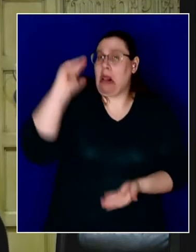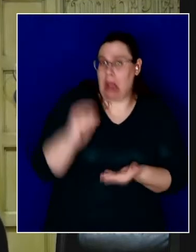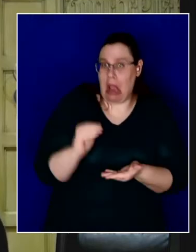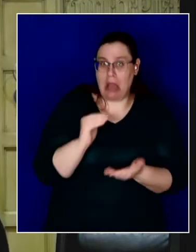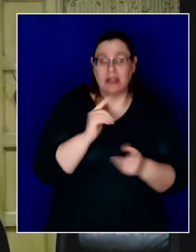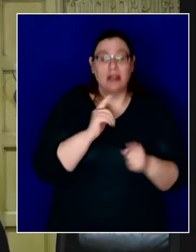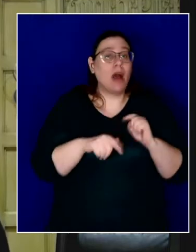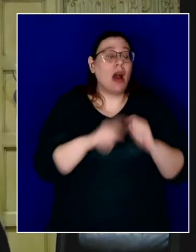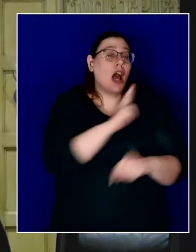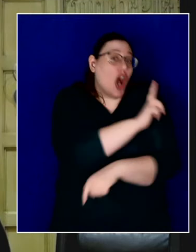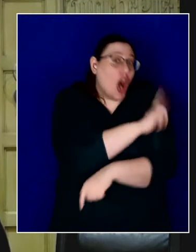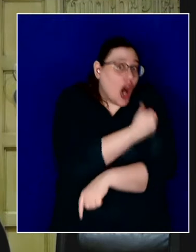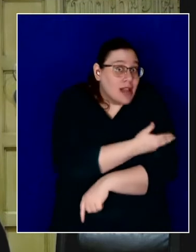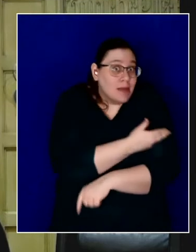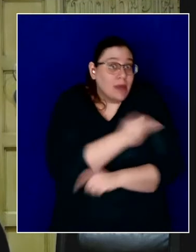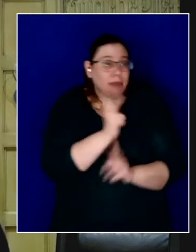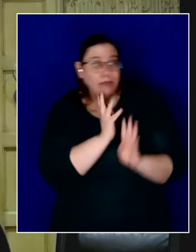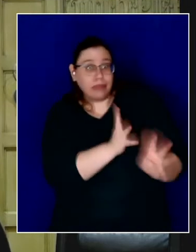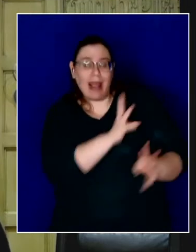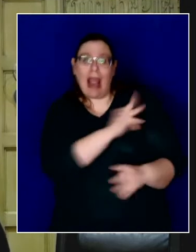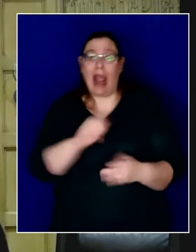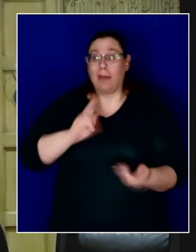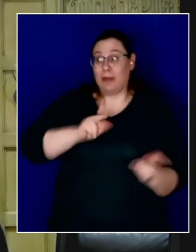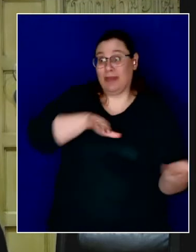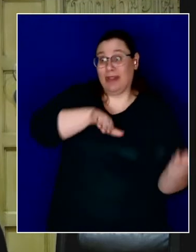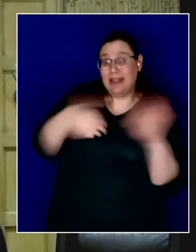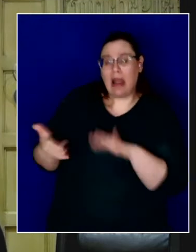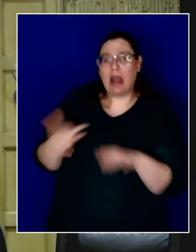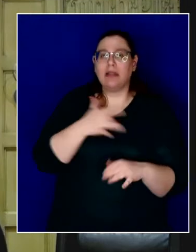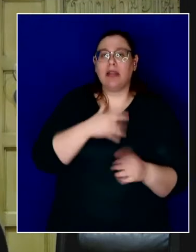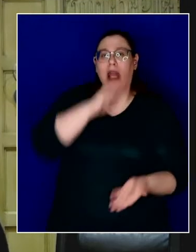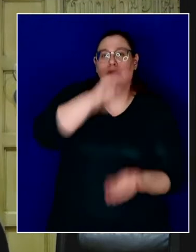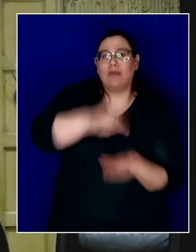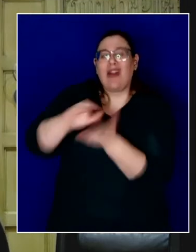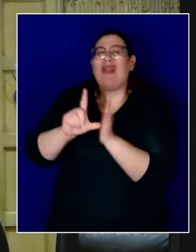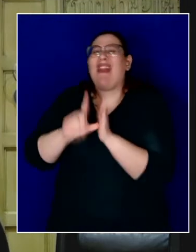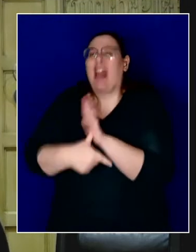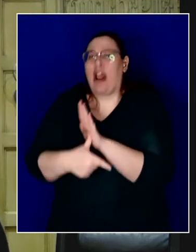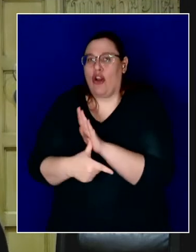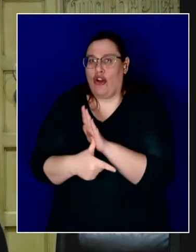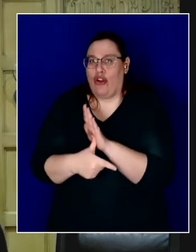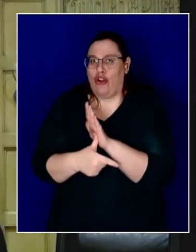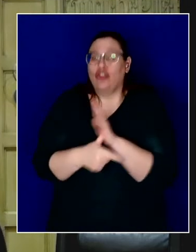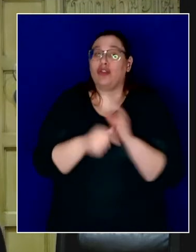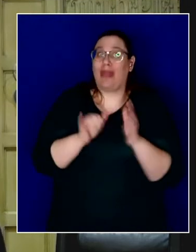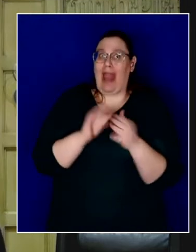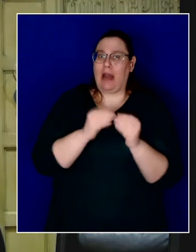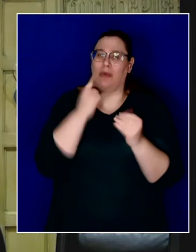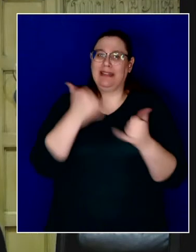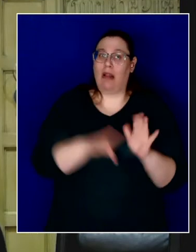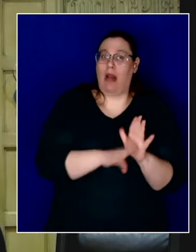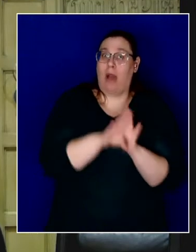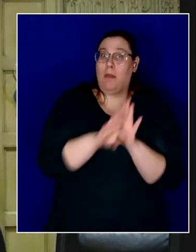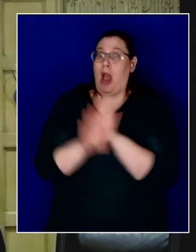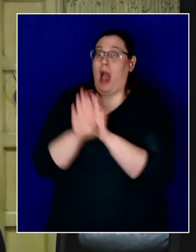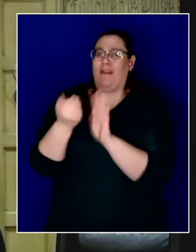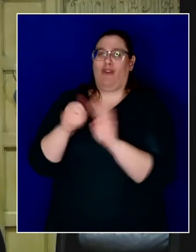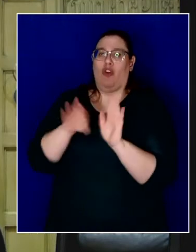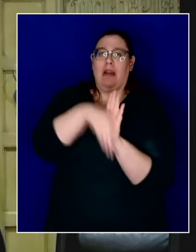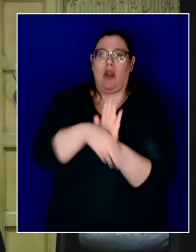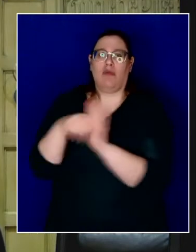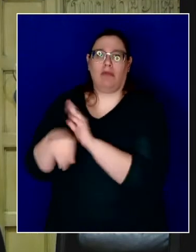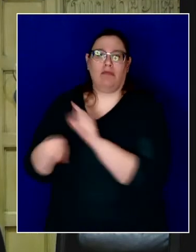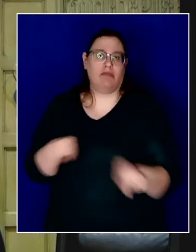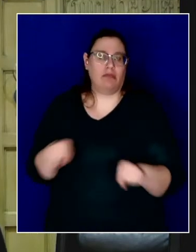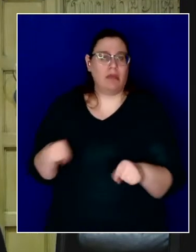and deaths trail those hospitalizations. So I still expect those numbers to continue to rise. And science has taught us how this virus